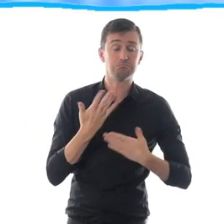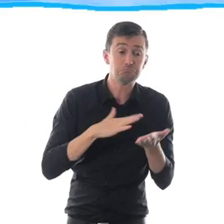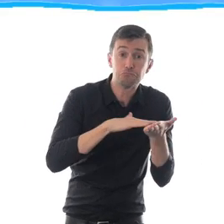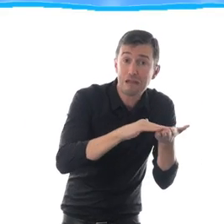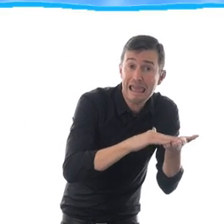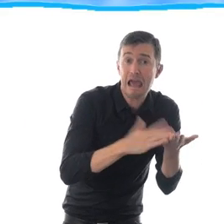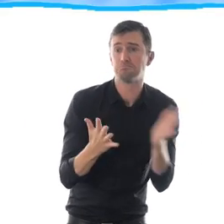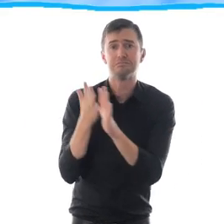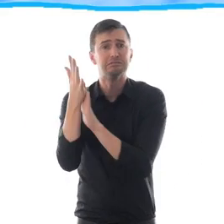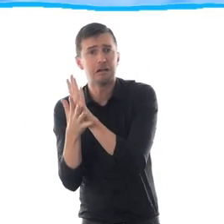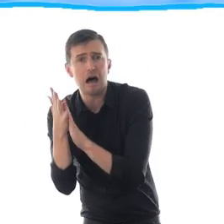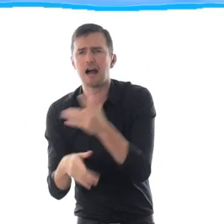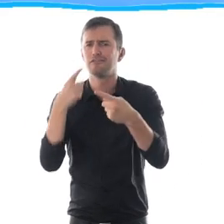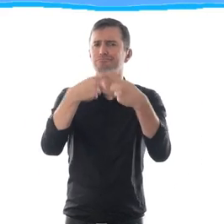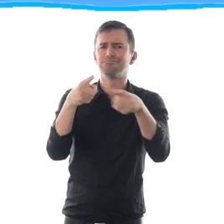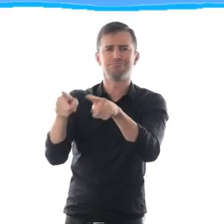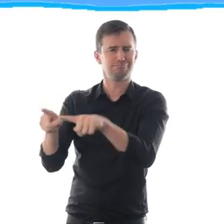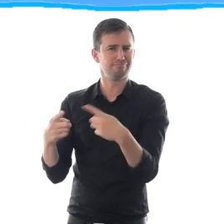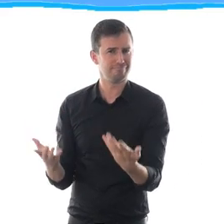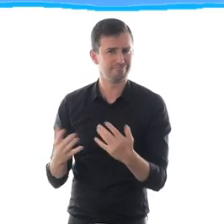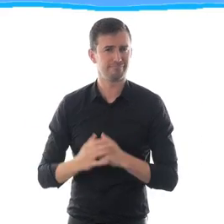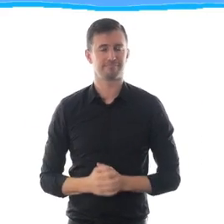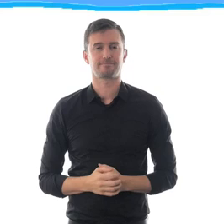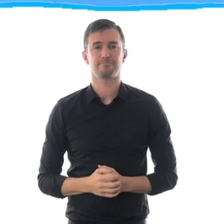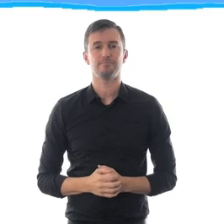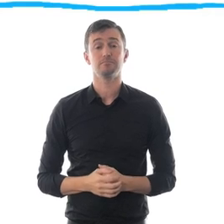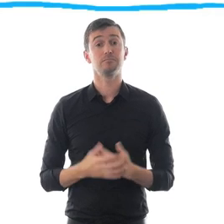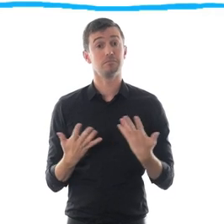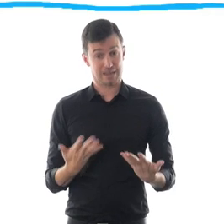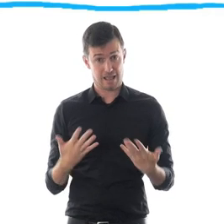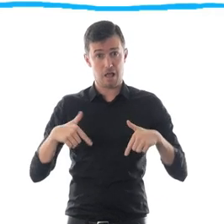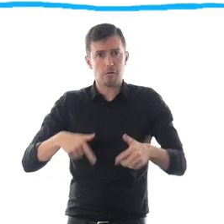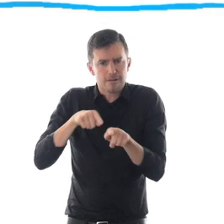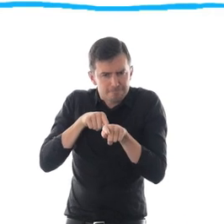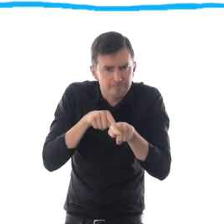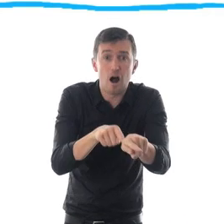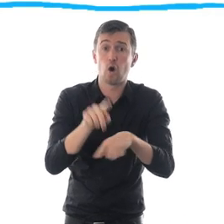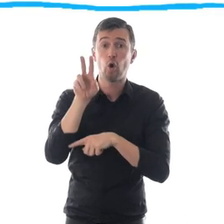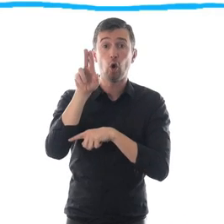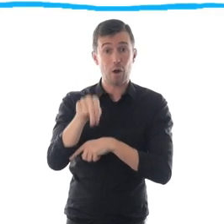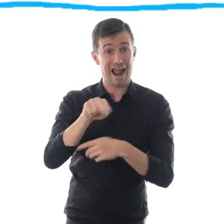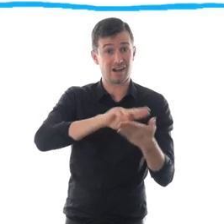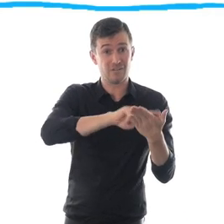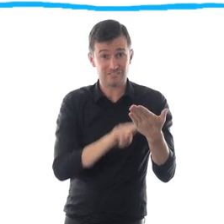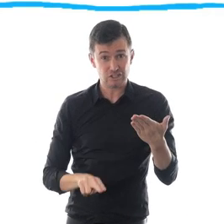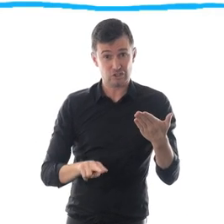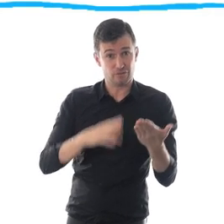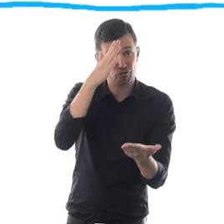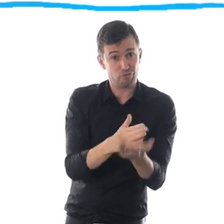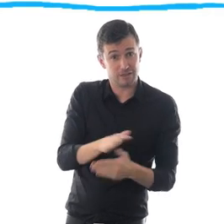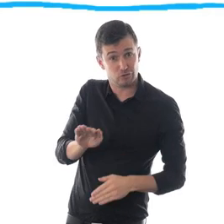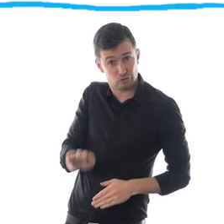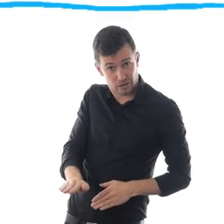information in accessible formats, such as braille or sign language. In line with the United Nations Convention on the Rights of the Child,